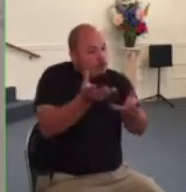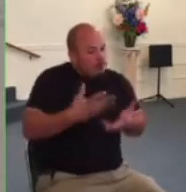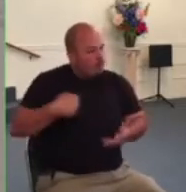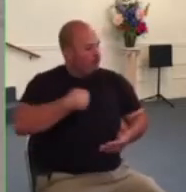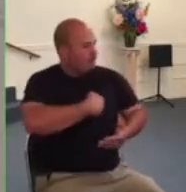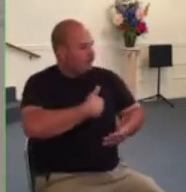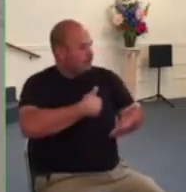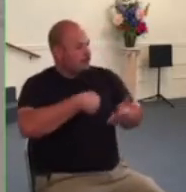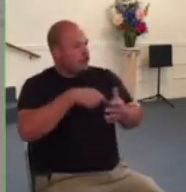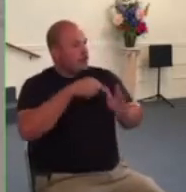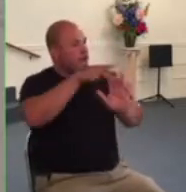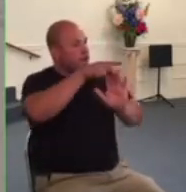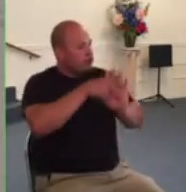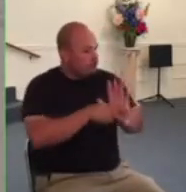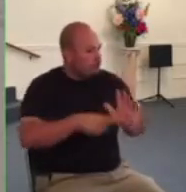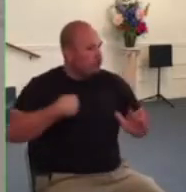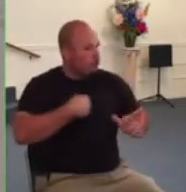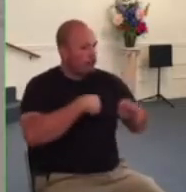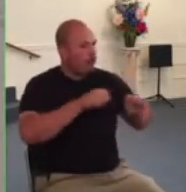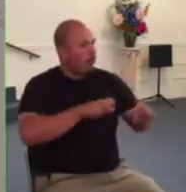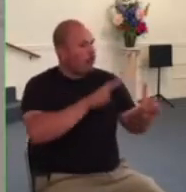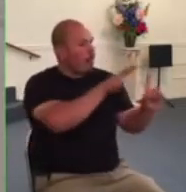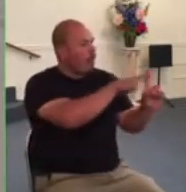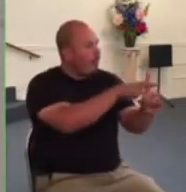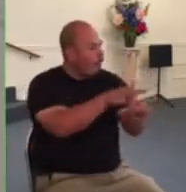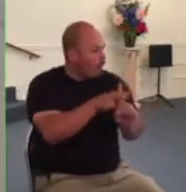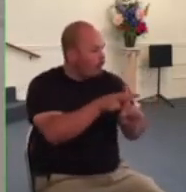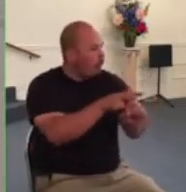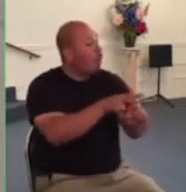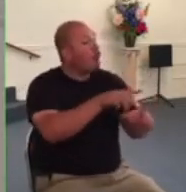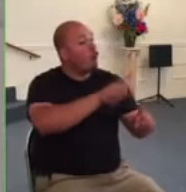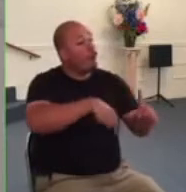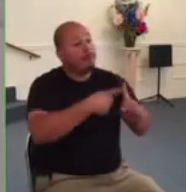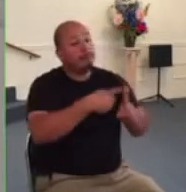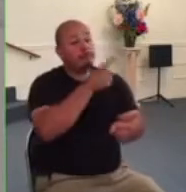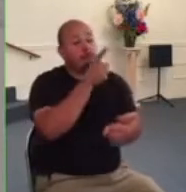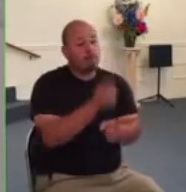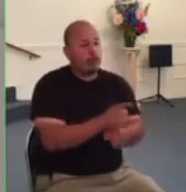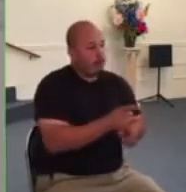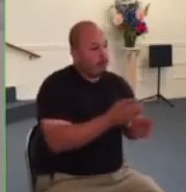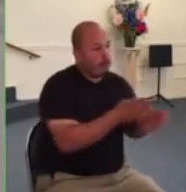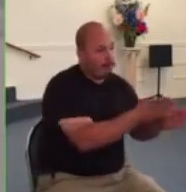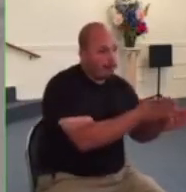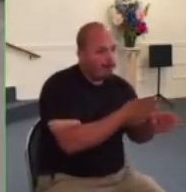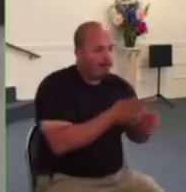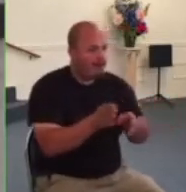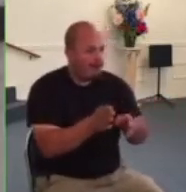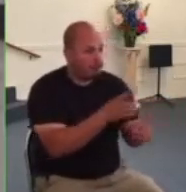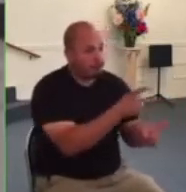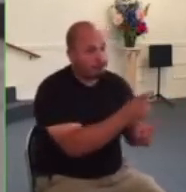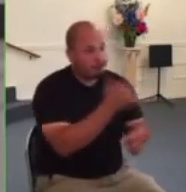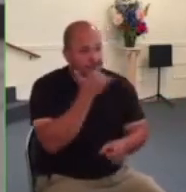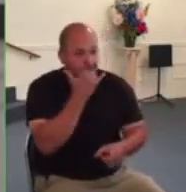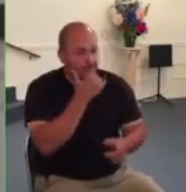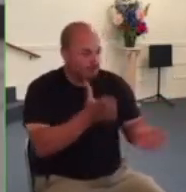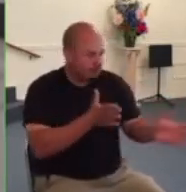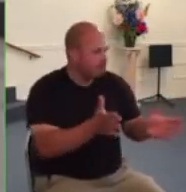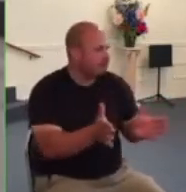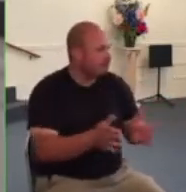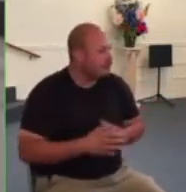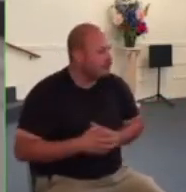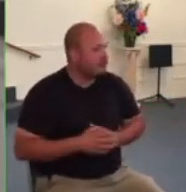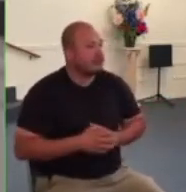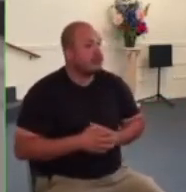when is the right time to go one way and when is the right time to go the other way these are the principles that church leaders